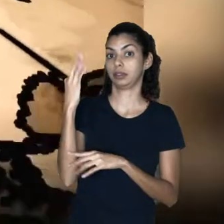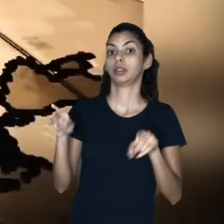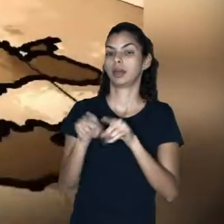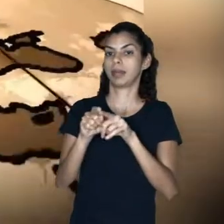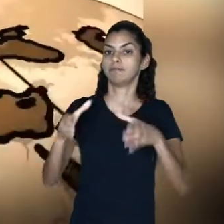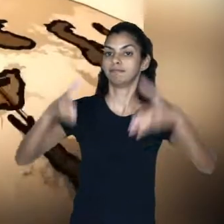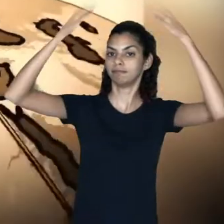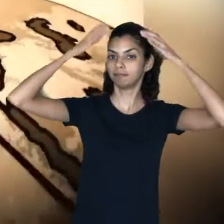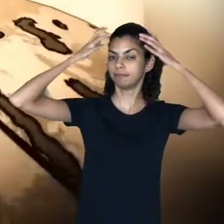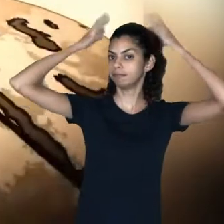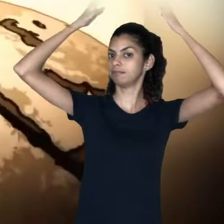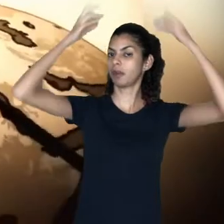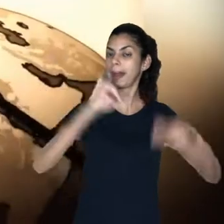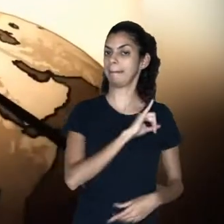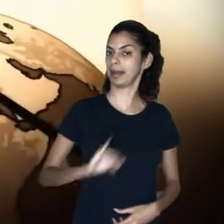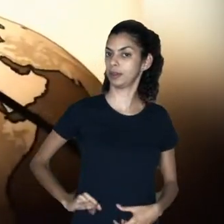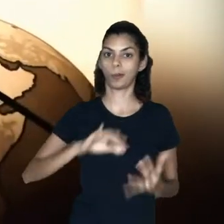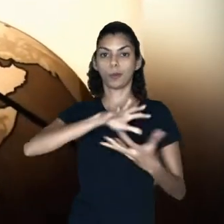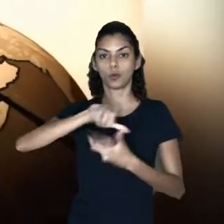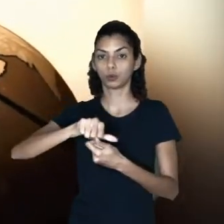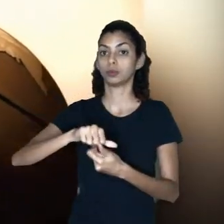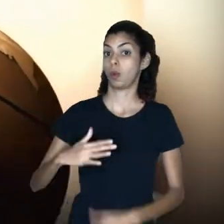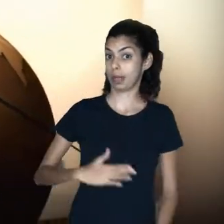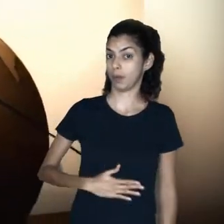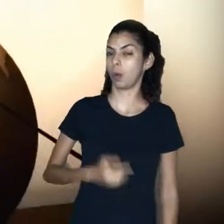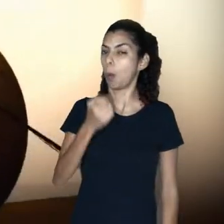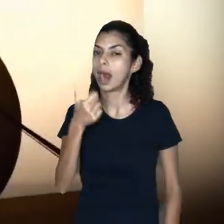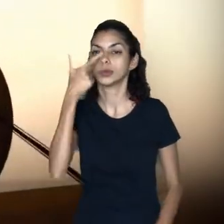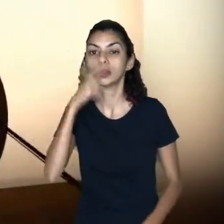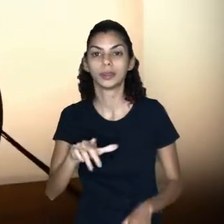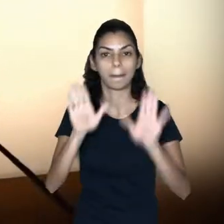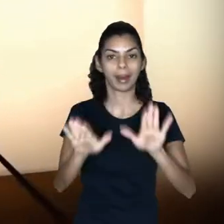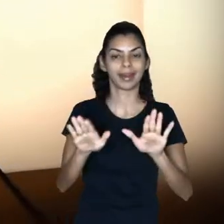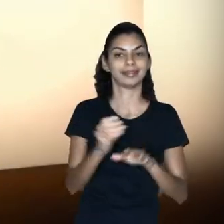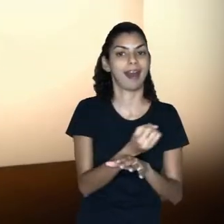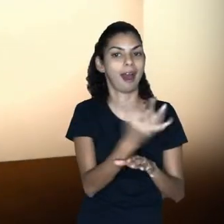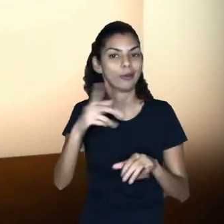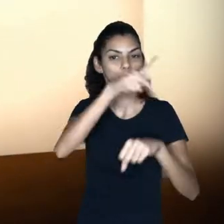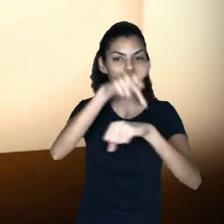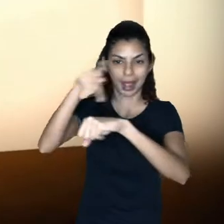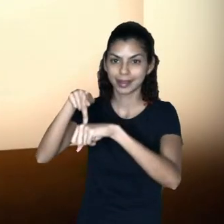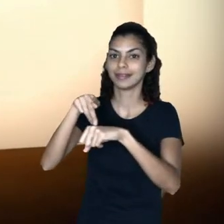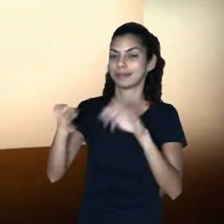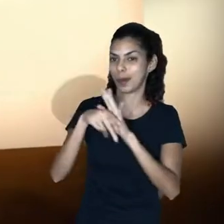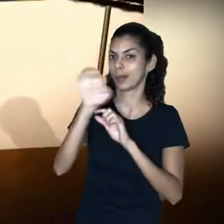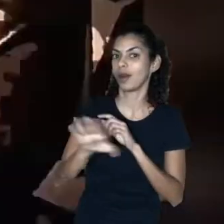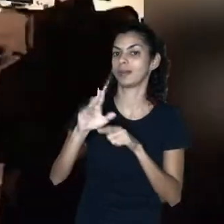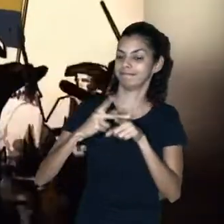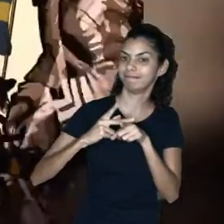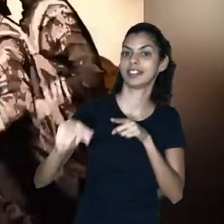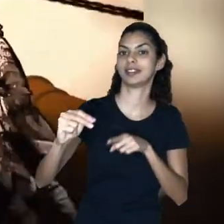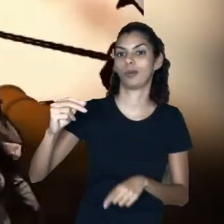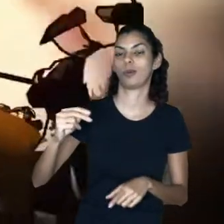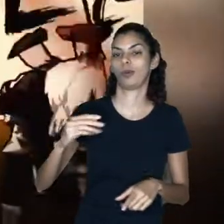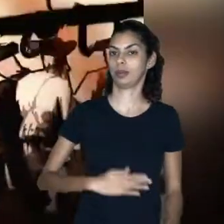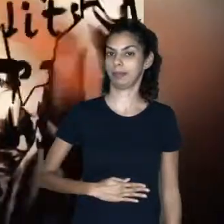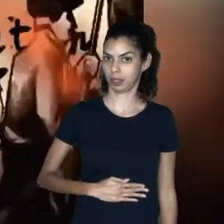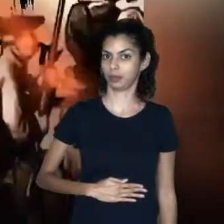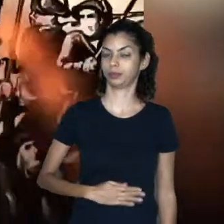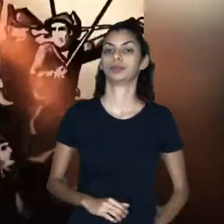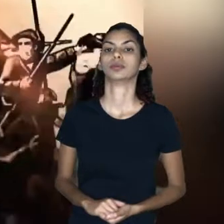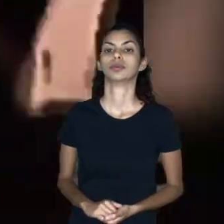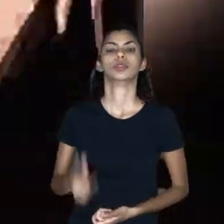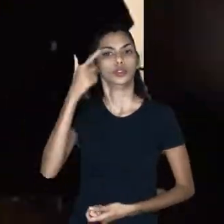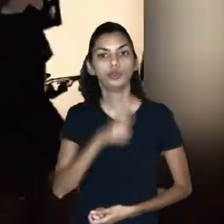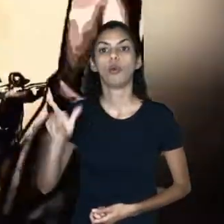emperor of the world. He almost succeeded. But the countries of Europe joined